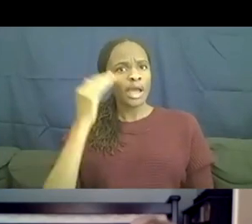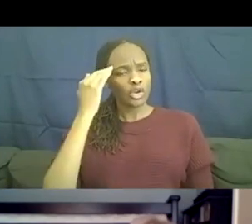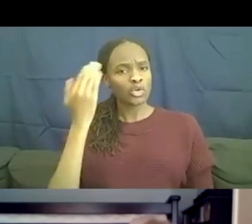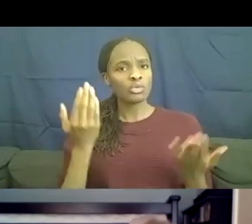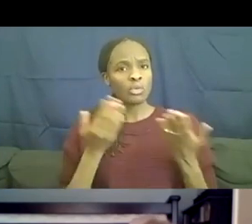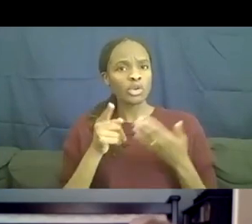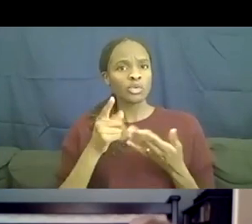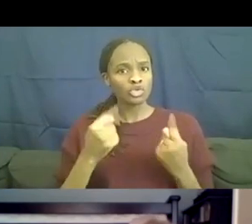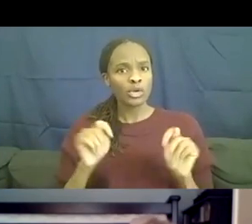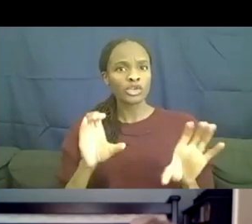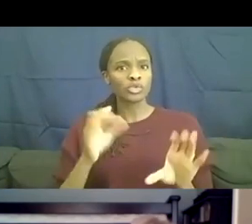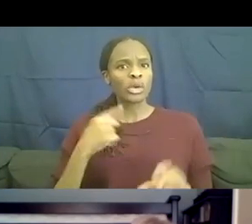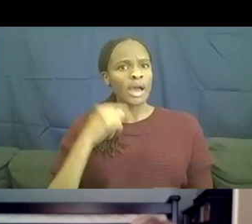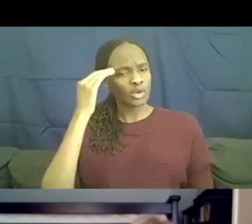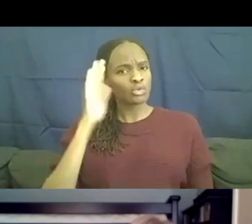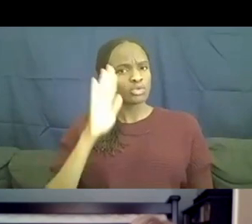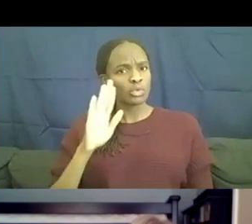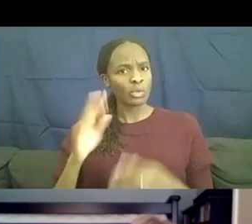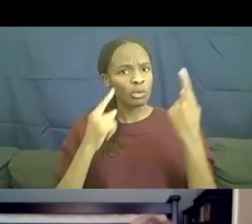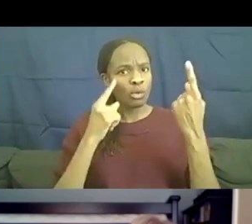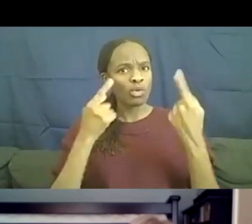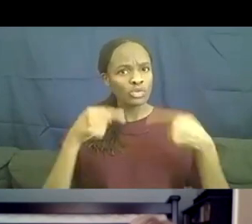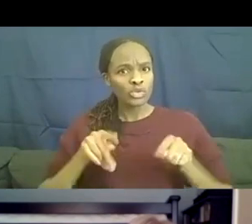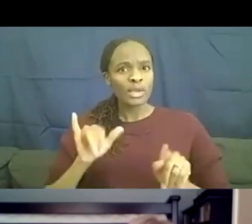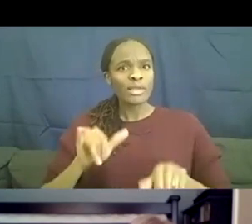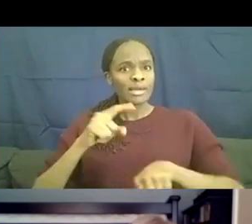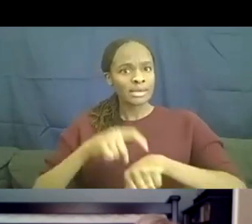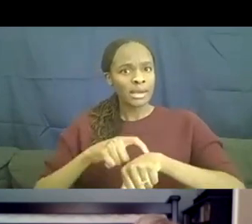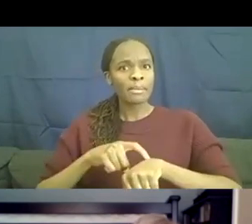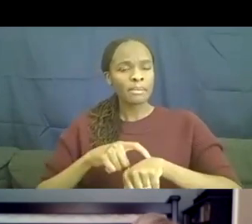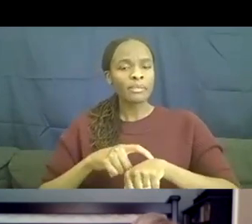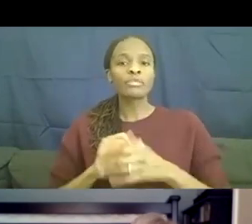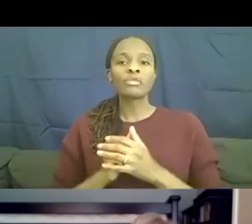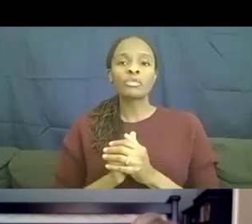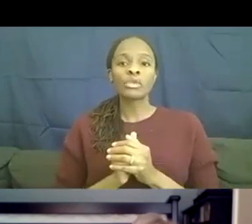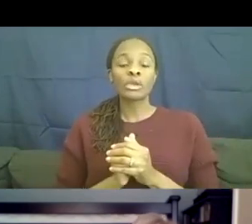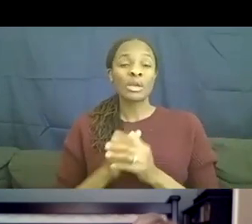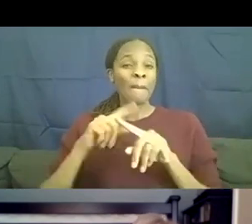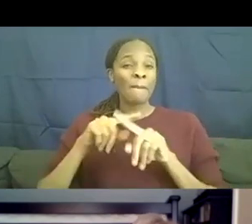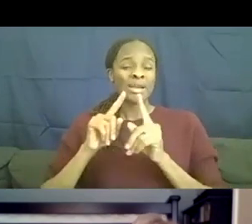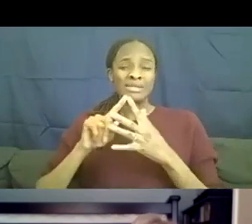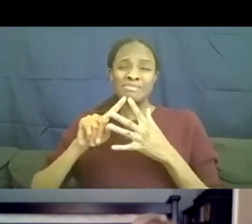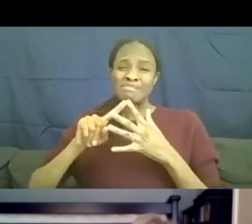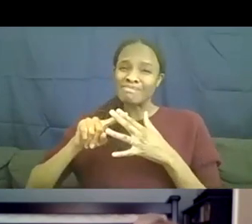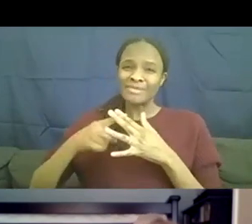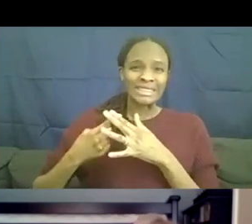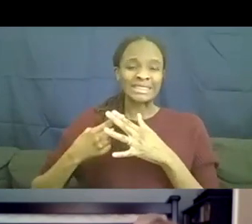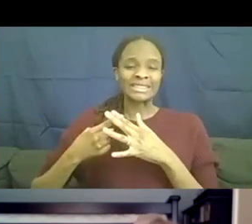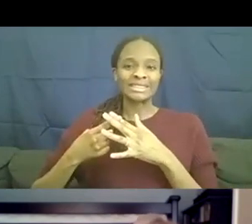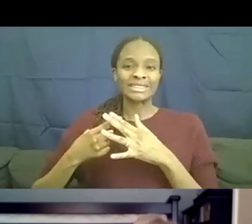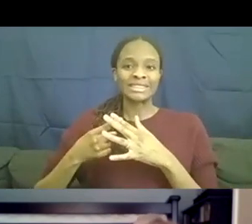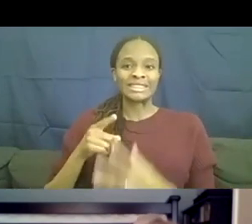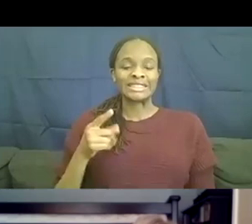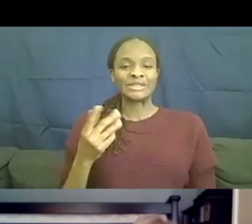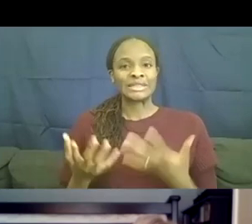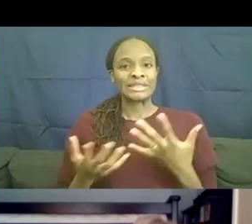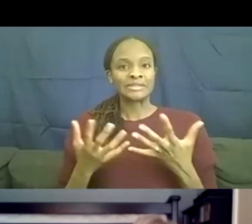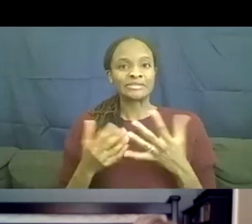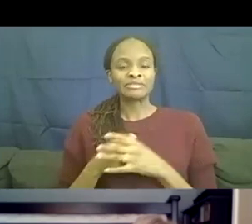do and what you intended to do at that time. Um, but yeah, in the very beginning it, it was kind of, um,